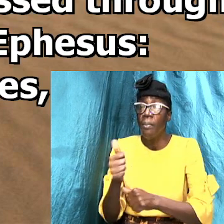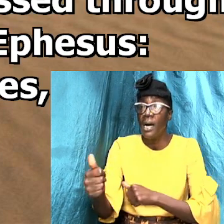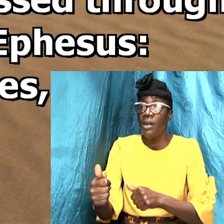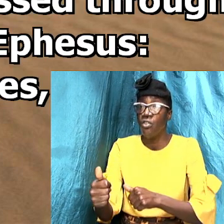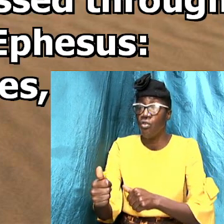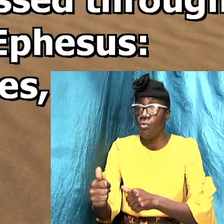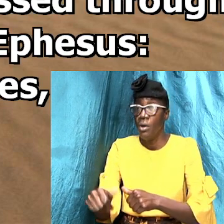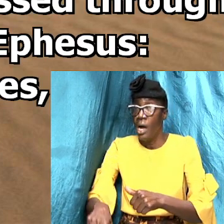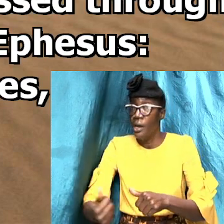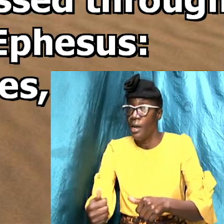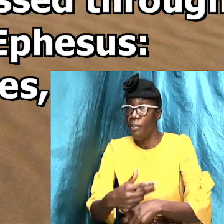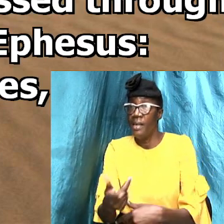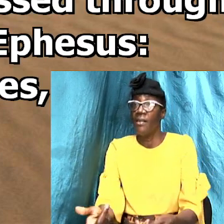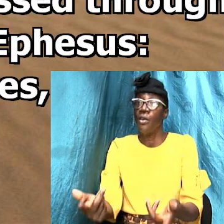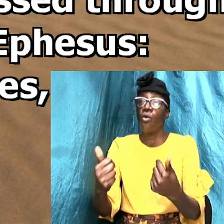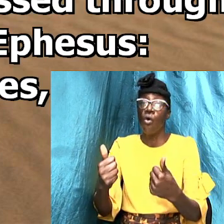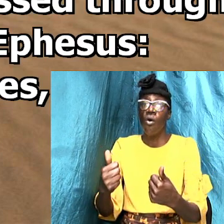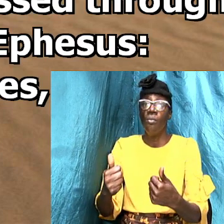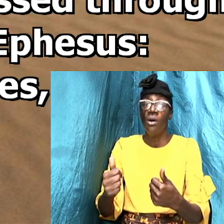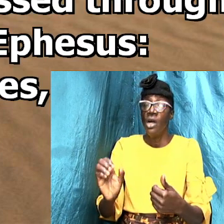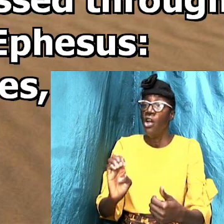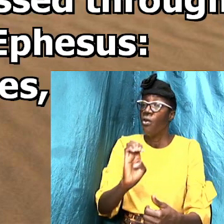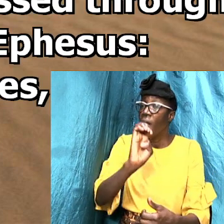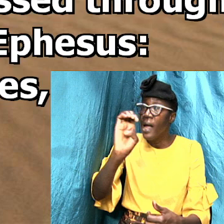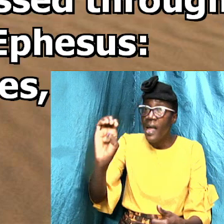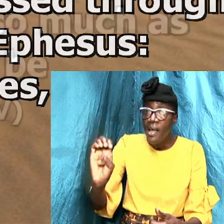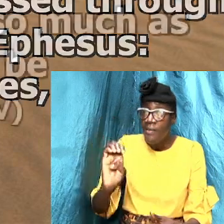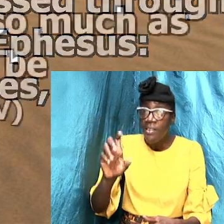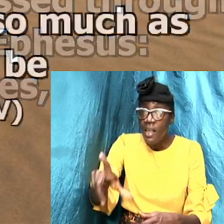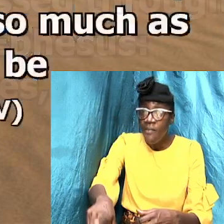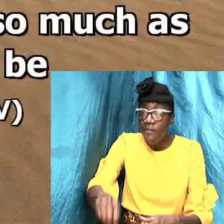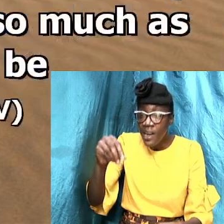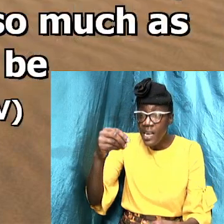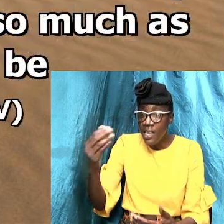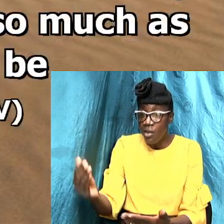and finding certain disciples